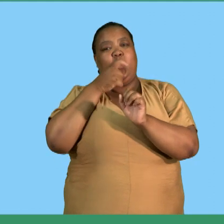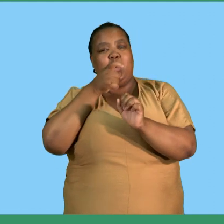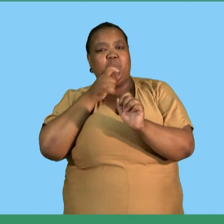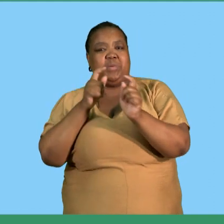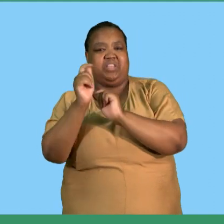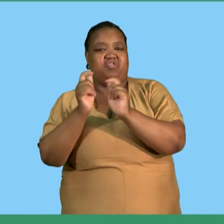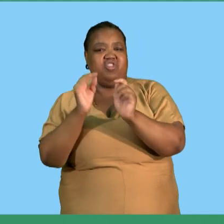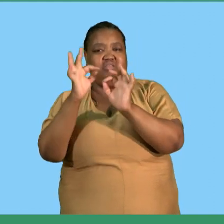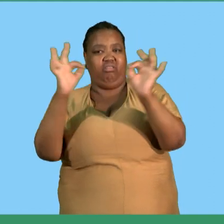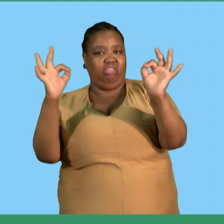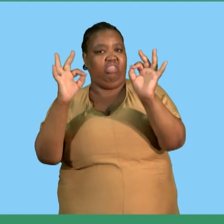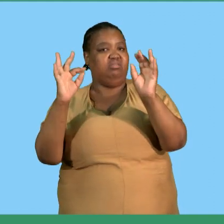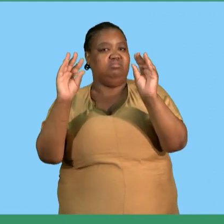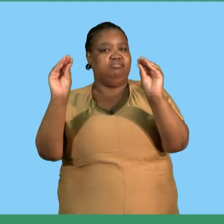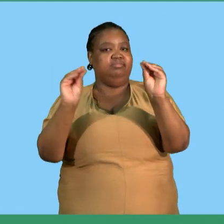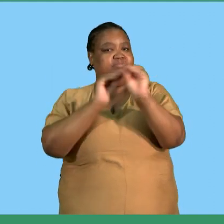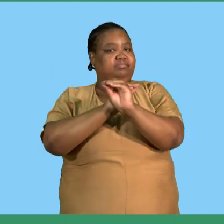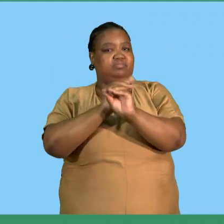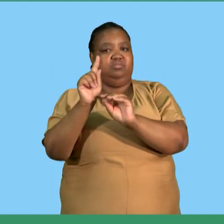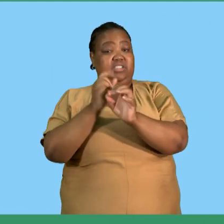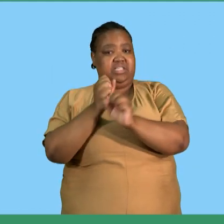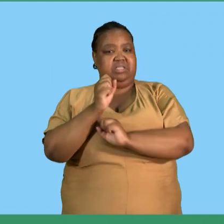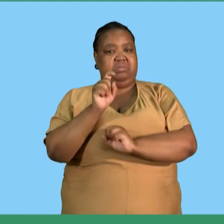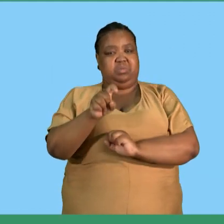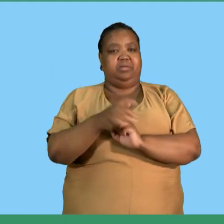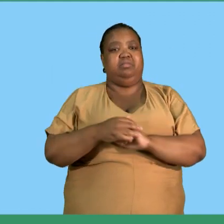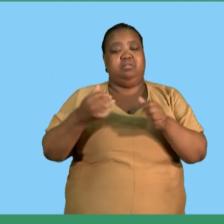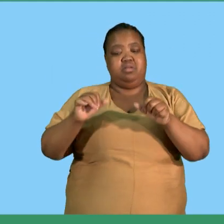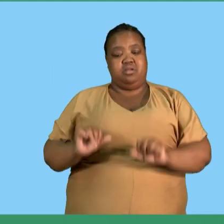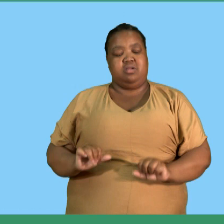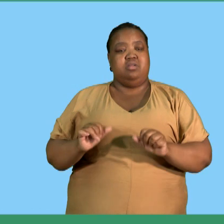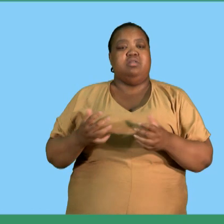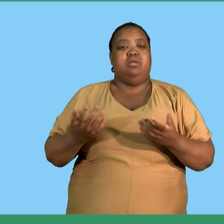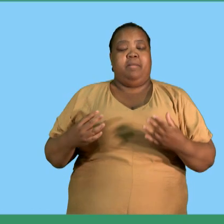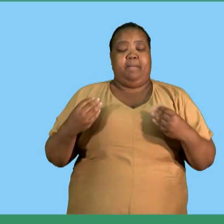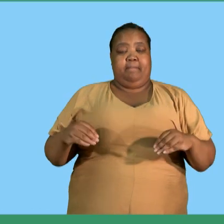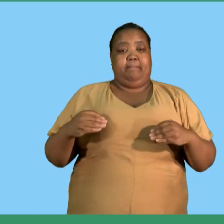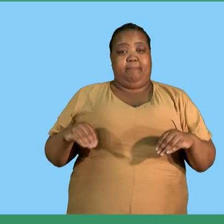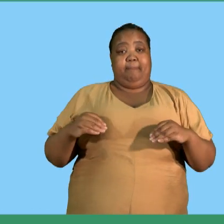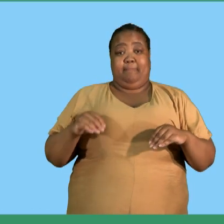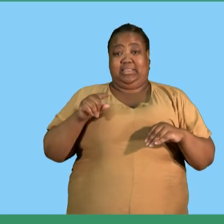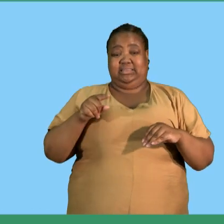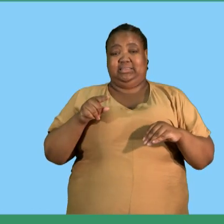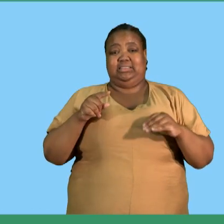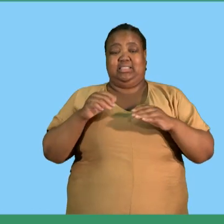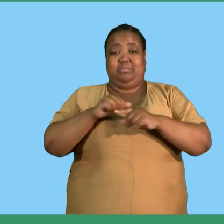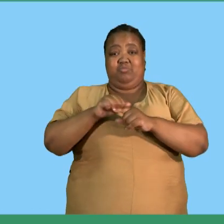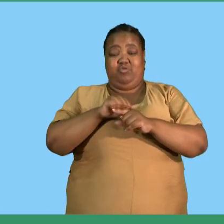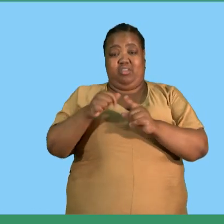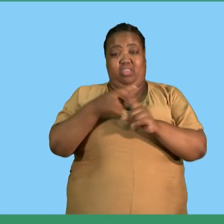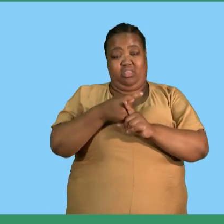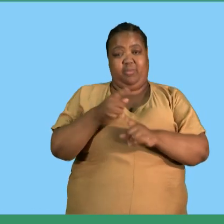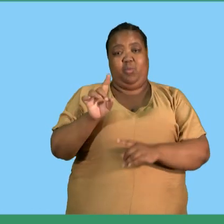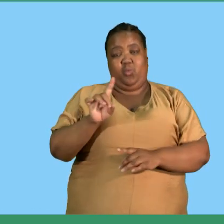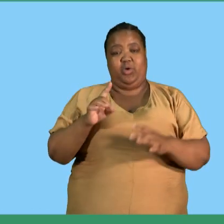should be changed now we move on the second one we've got our second business practice yes that one you got it correct